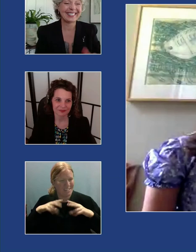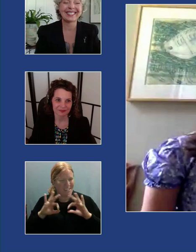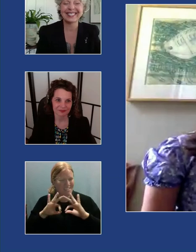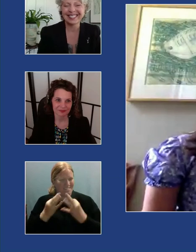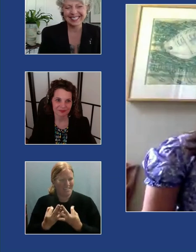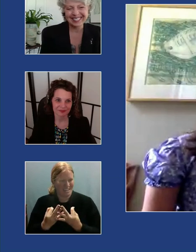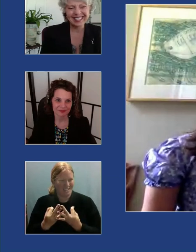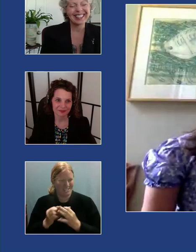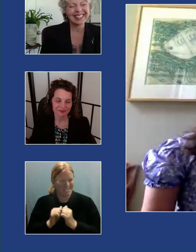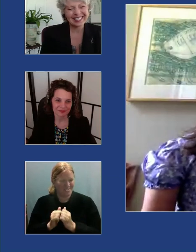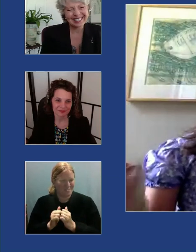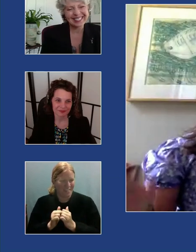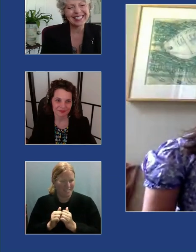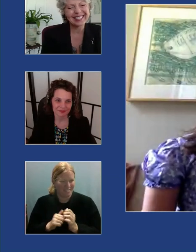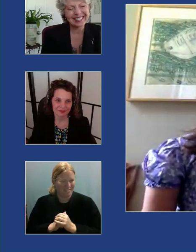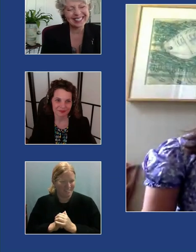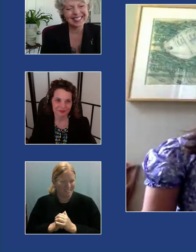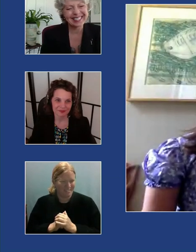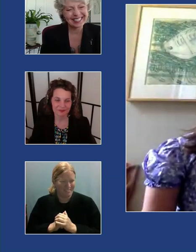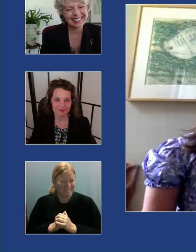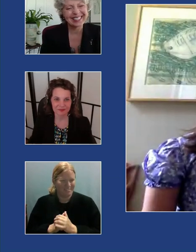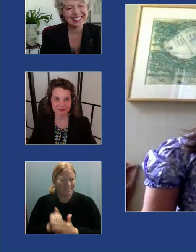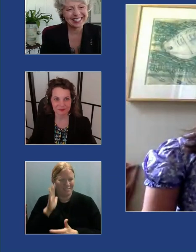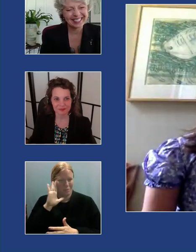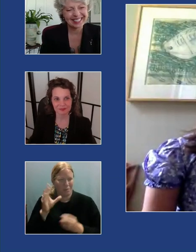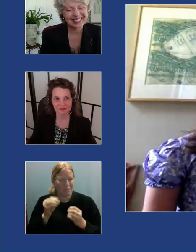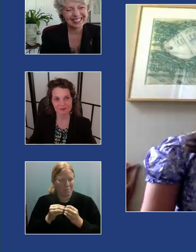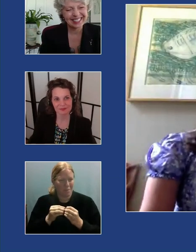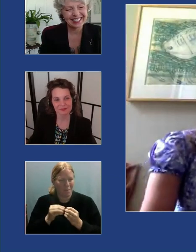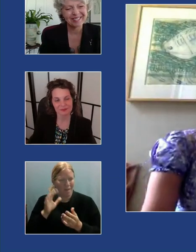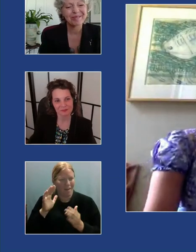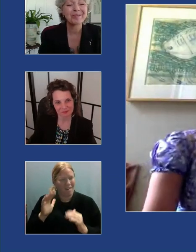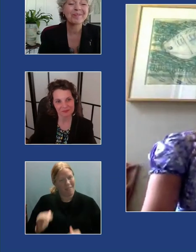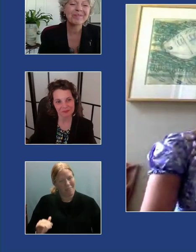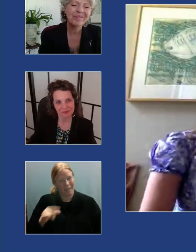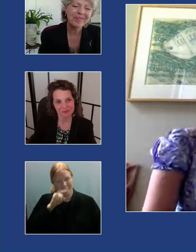and that there will be more little kids in the family